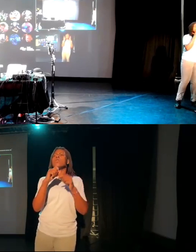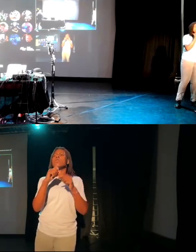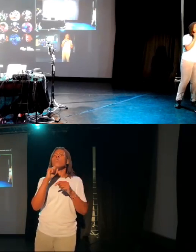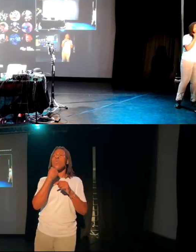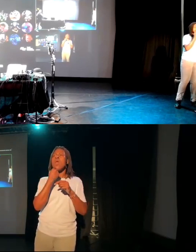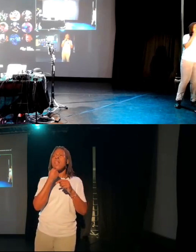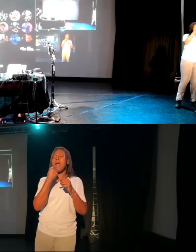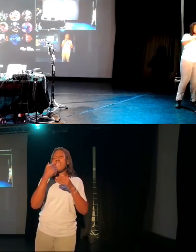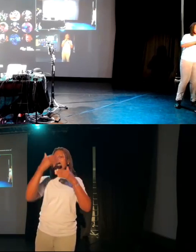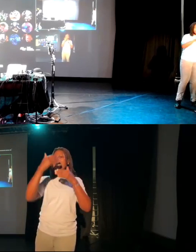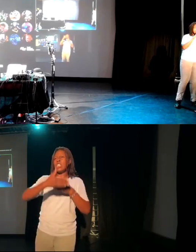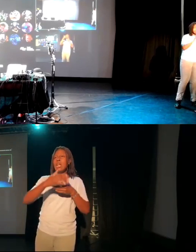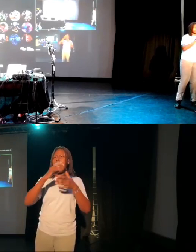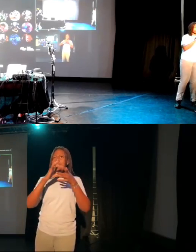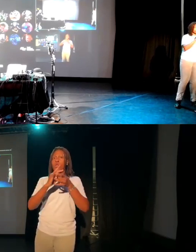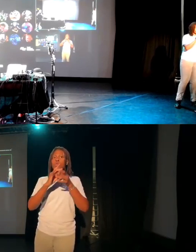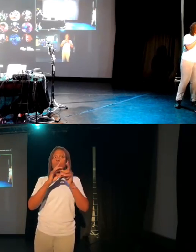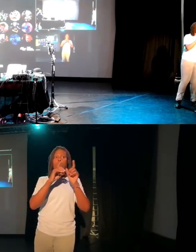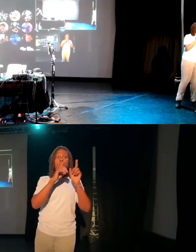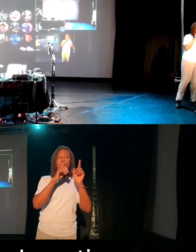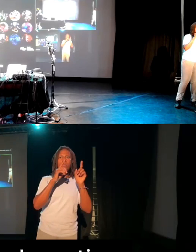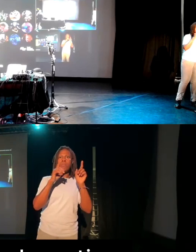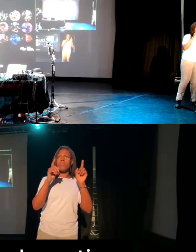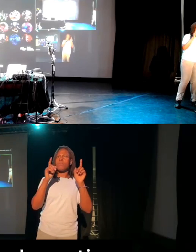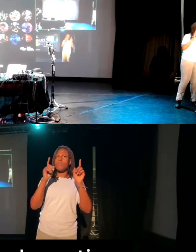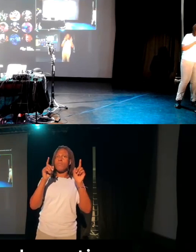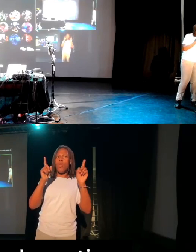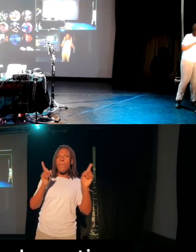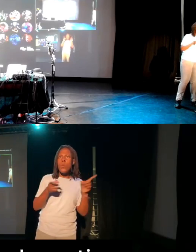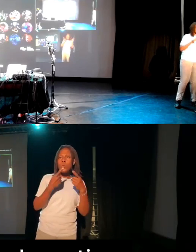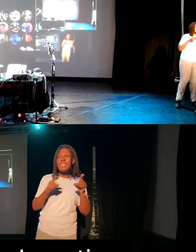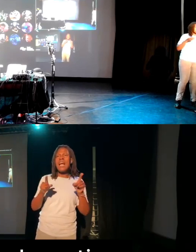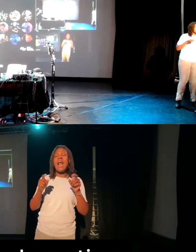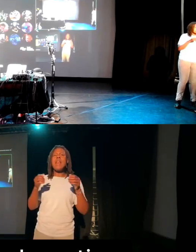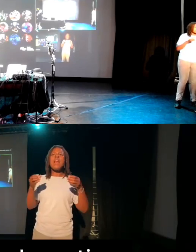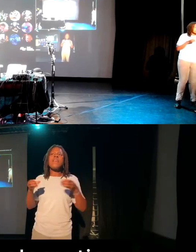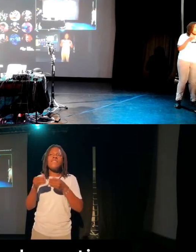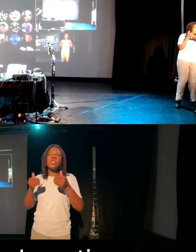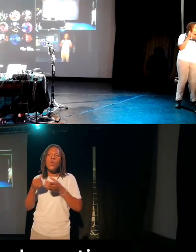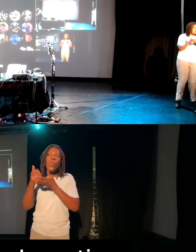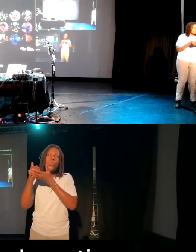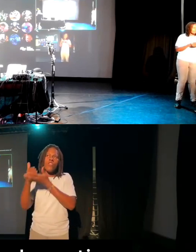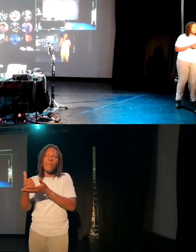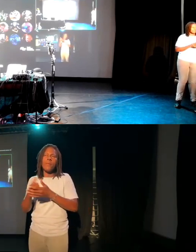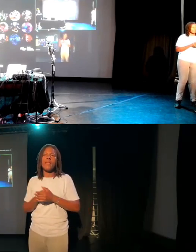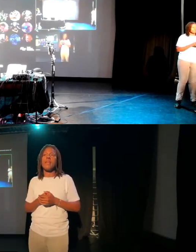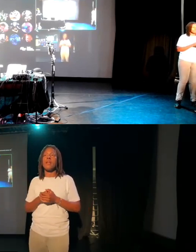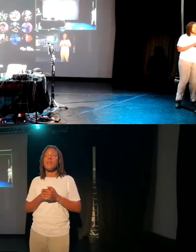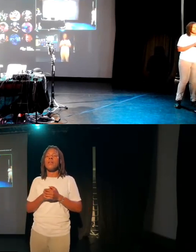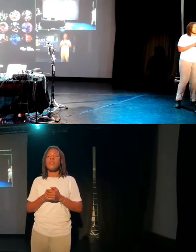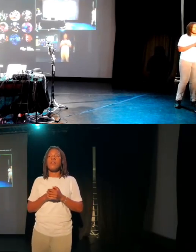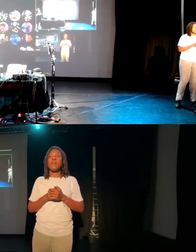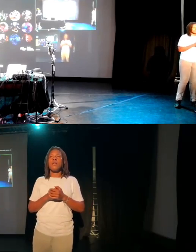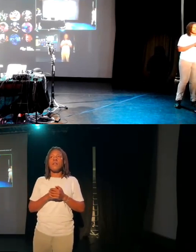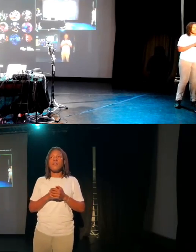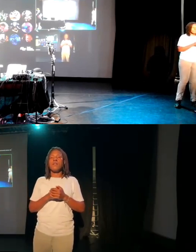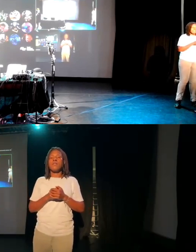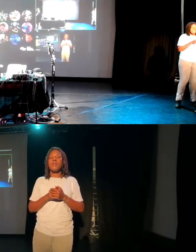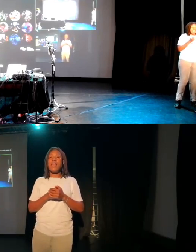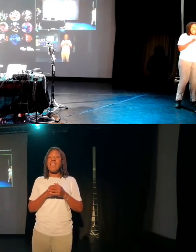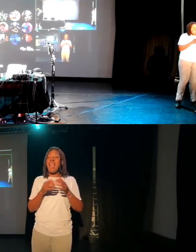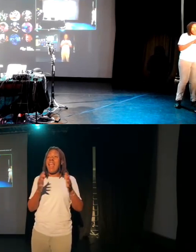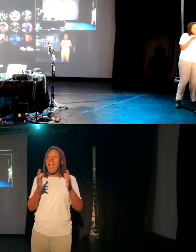do some collaborative work about how our music making with assisted technology ties into physiotherapeutic benefits.